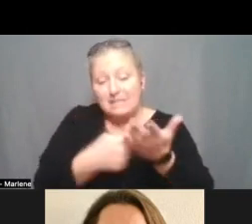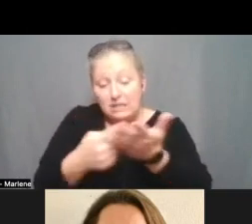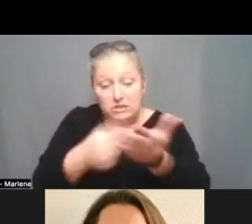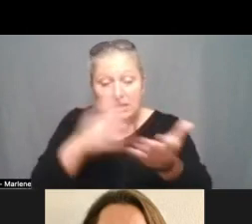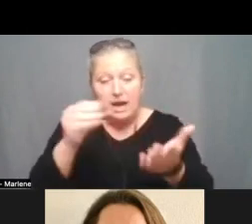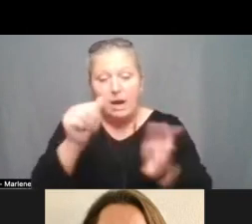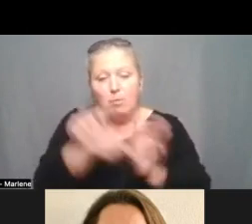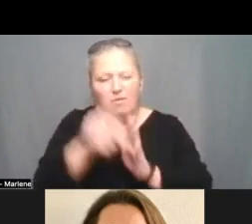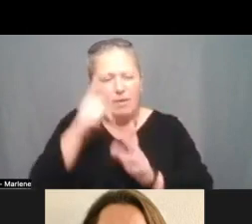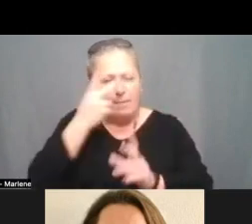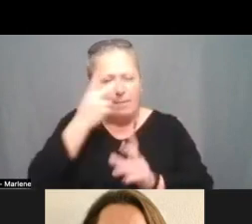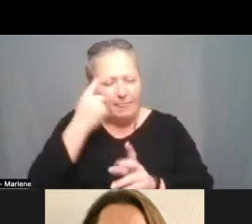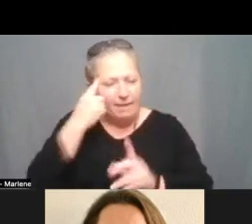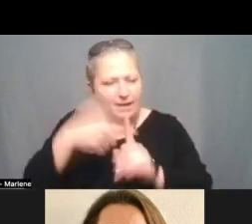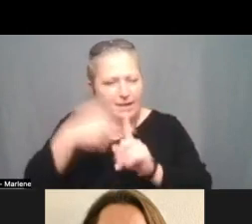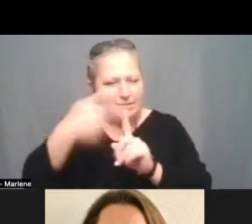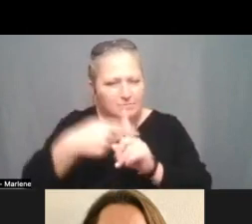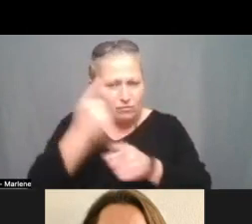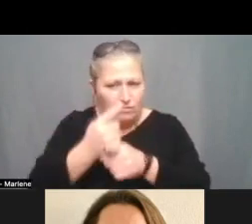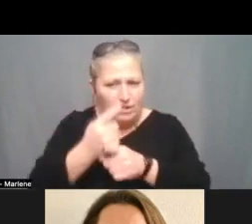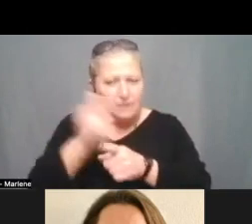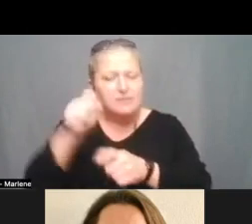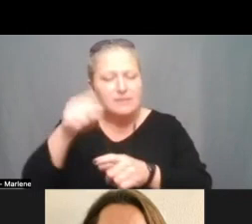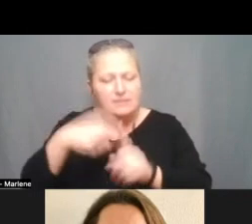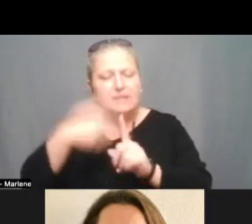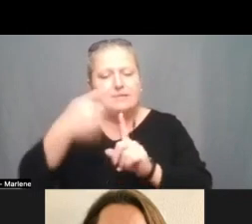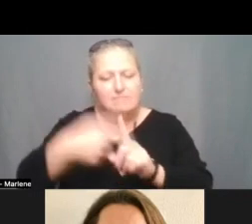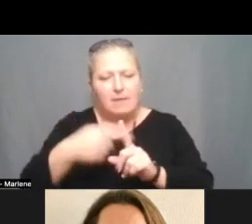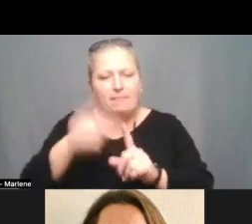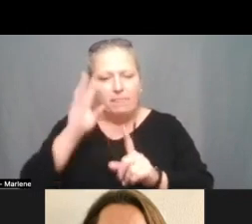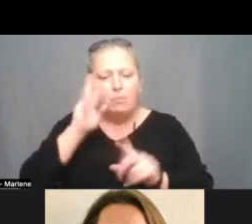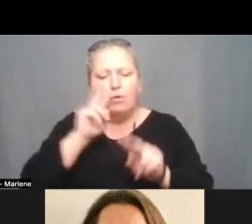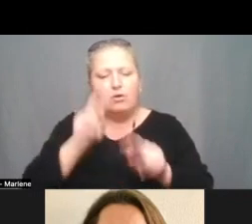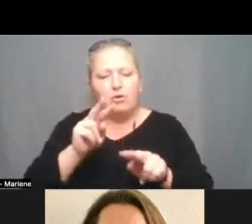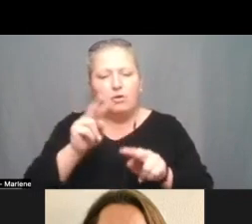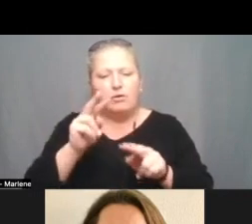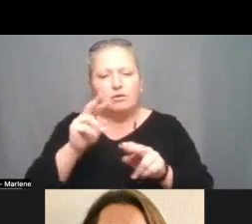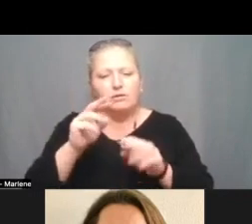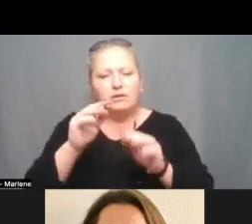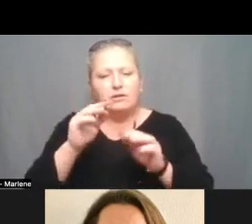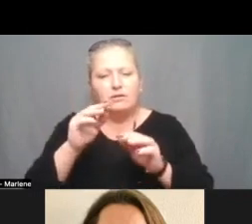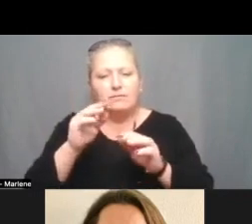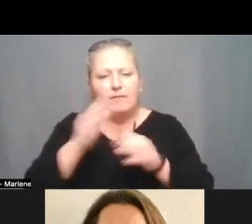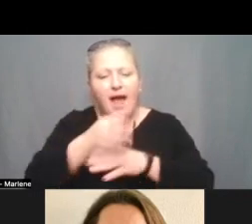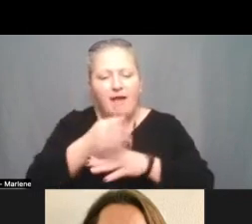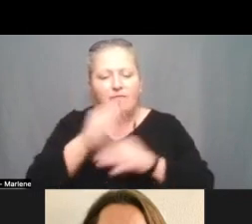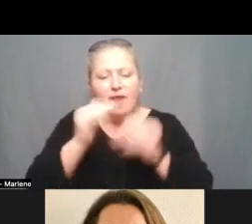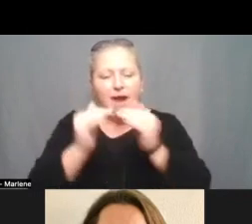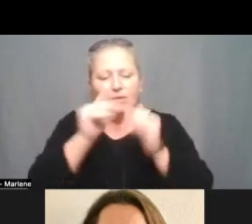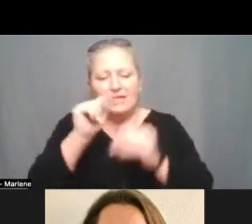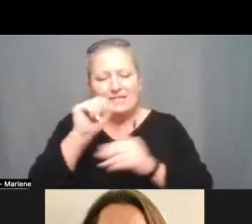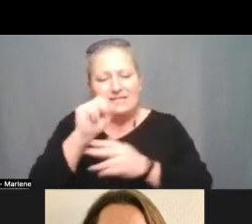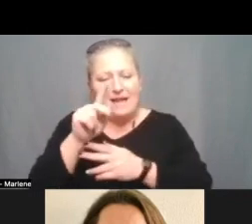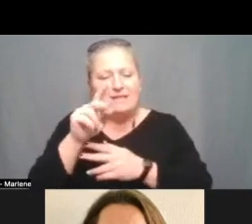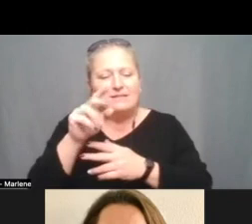month, is that right, Superintendent Ochoa? We'll be looking at the two that the Equity Task Force had an opportunity to dig into. So, I'm really, really